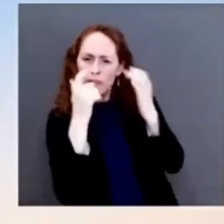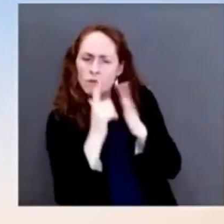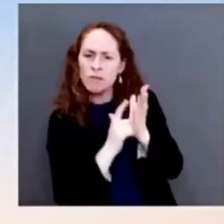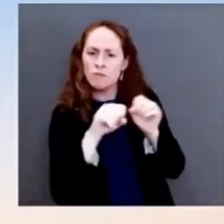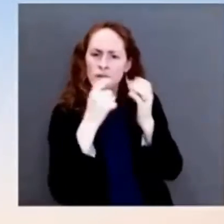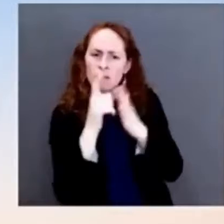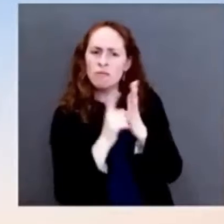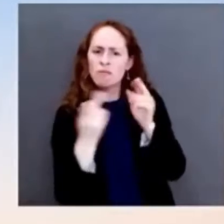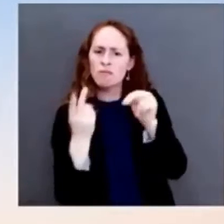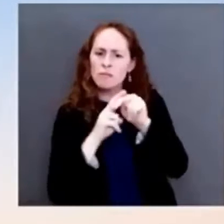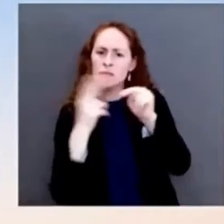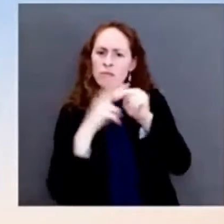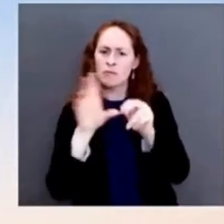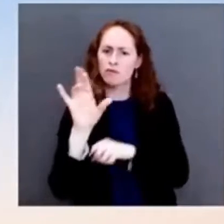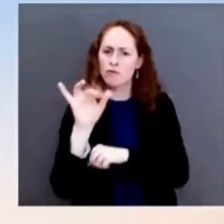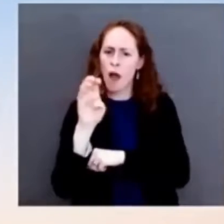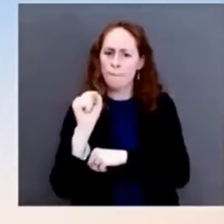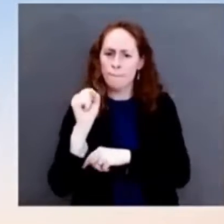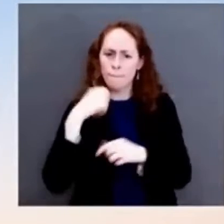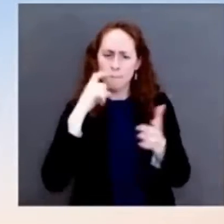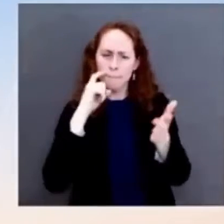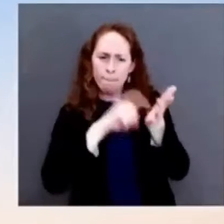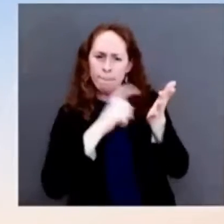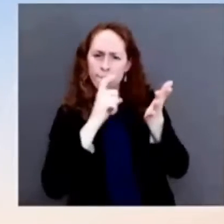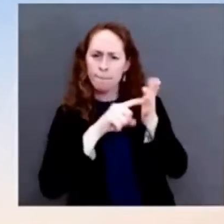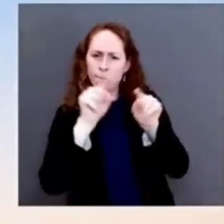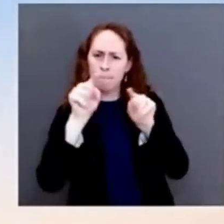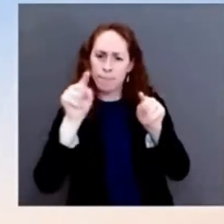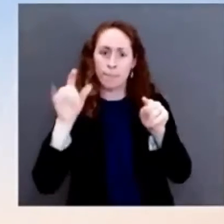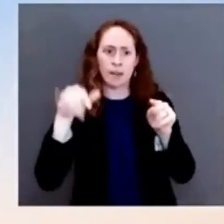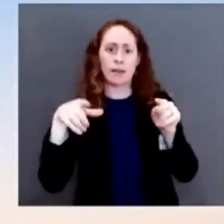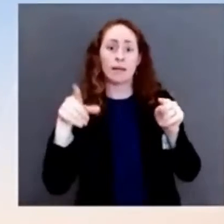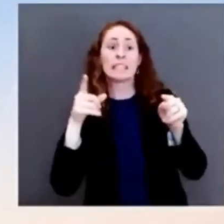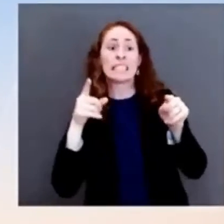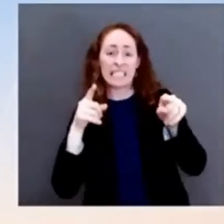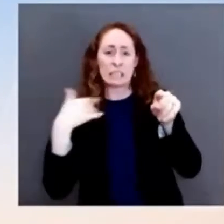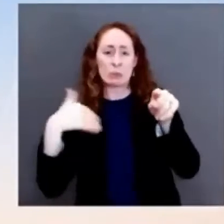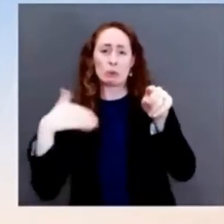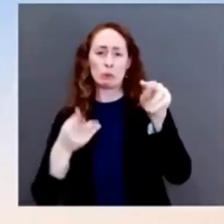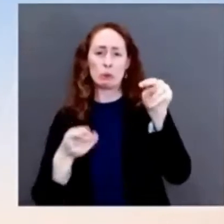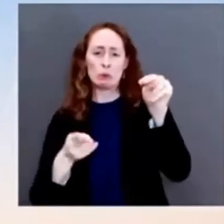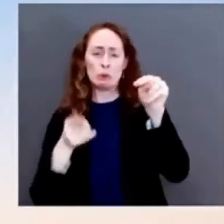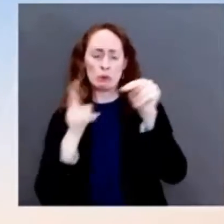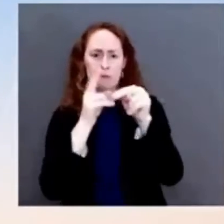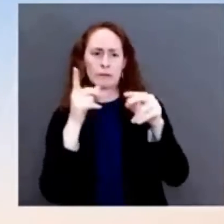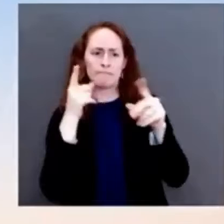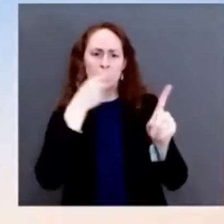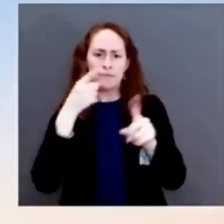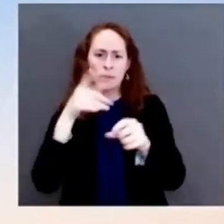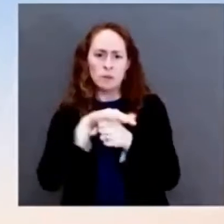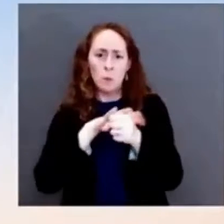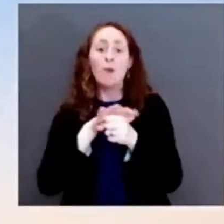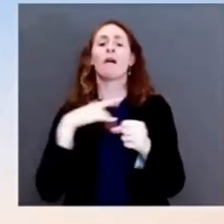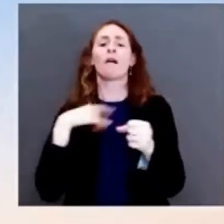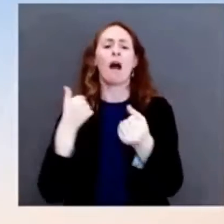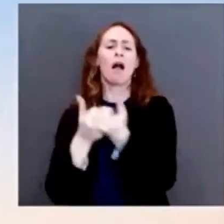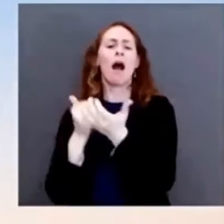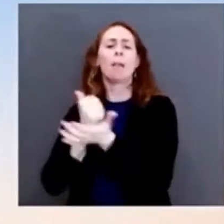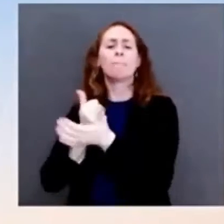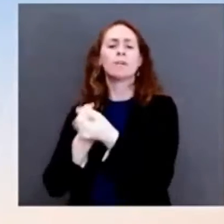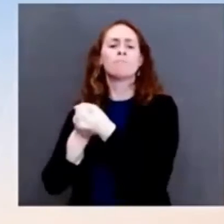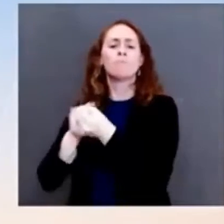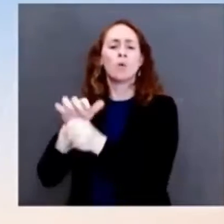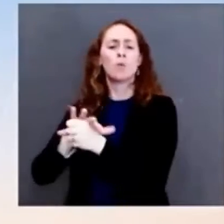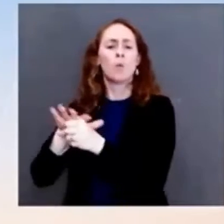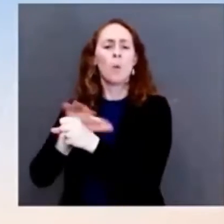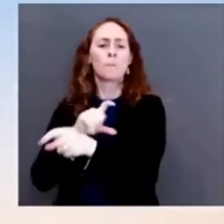seen, over the course of time, while we'll let other people determine what the cause and effect is, we know we've seen an increase in crime over the course